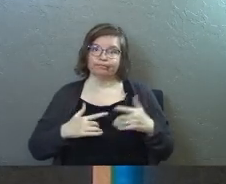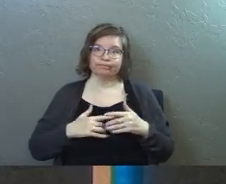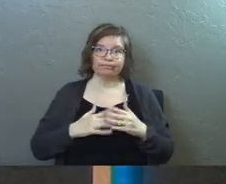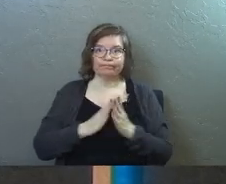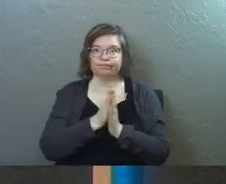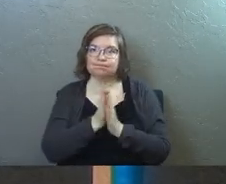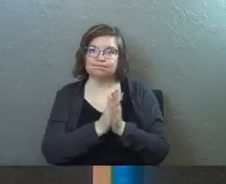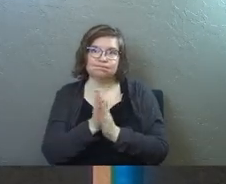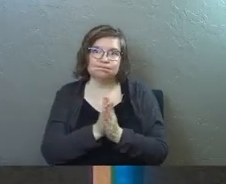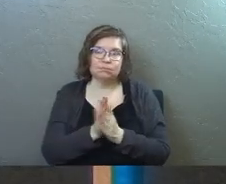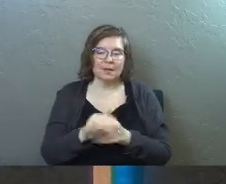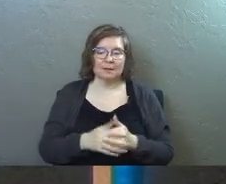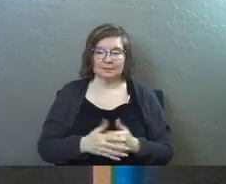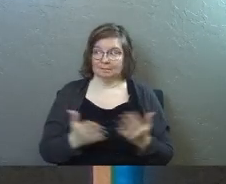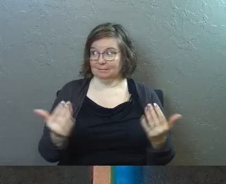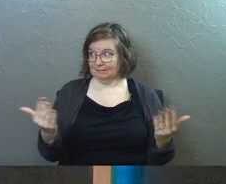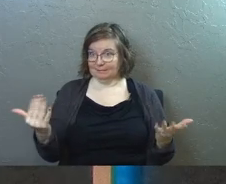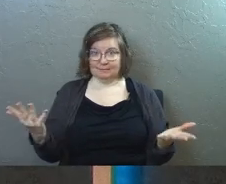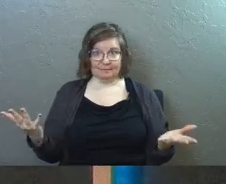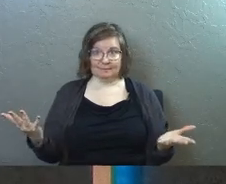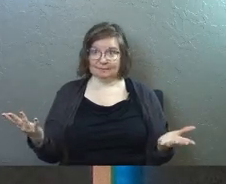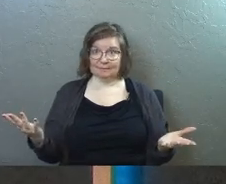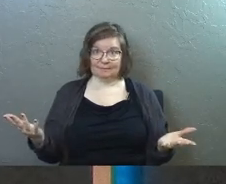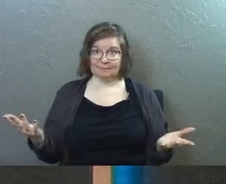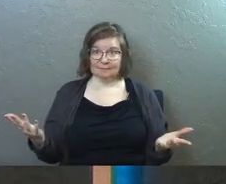and fired up come on